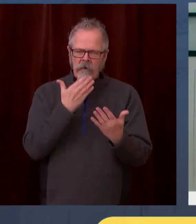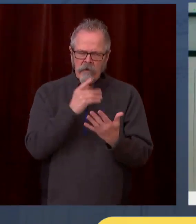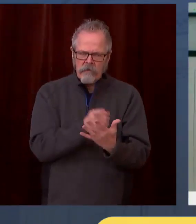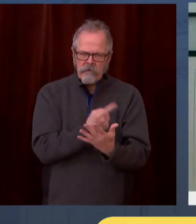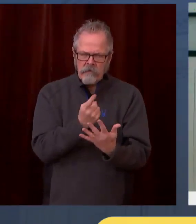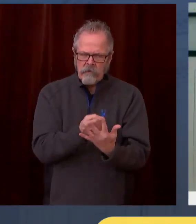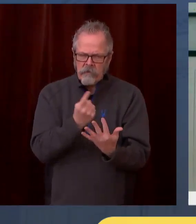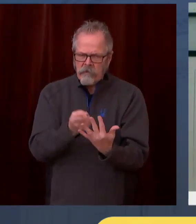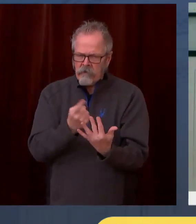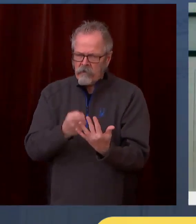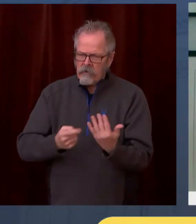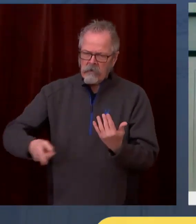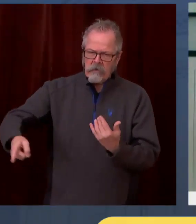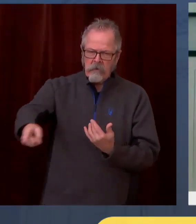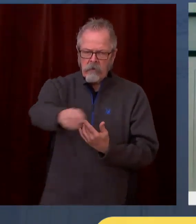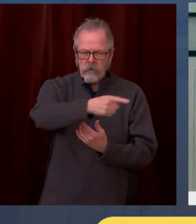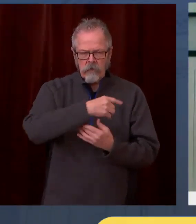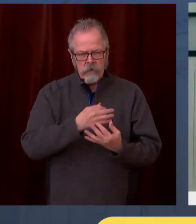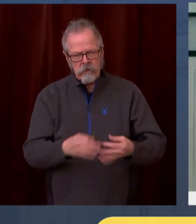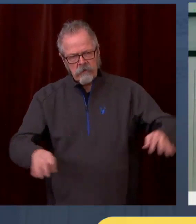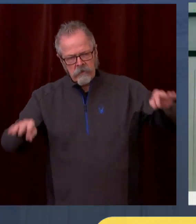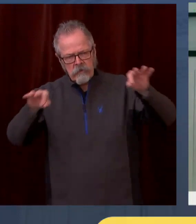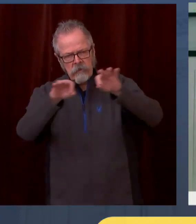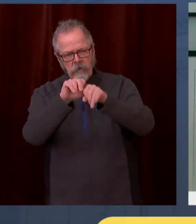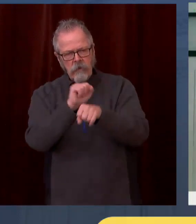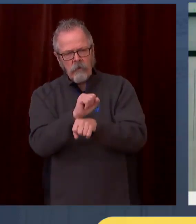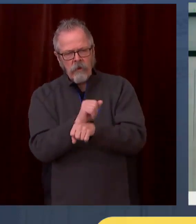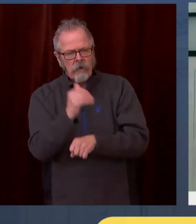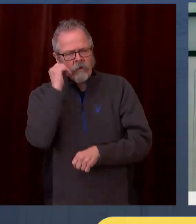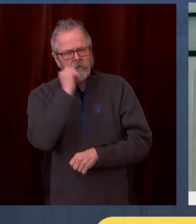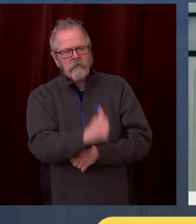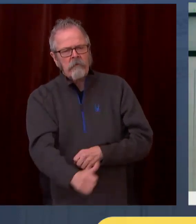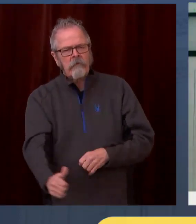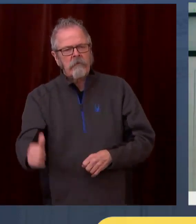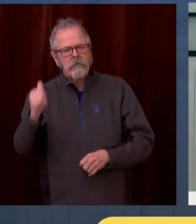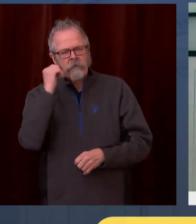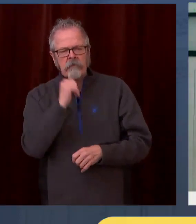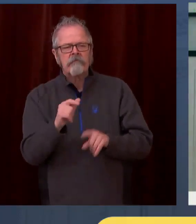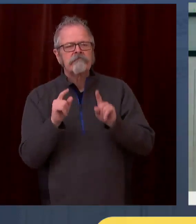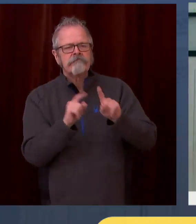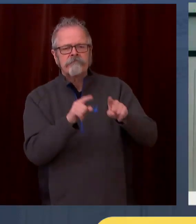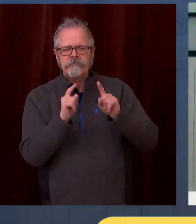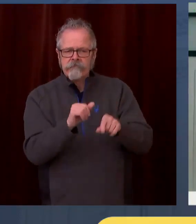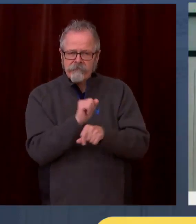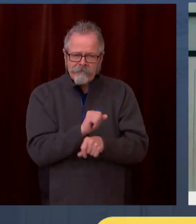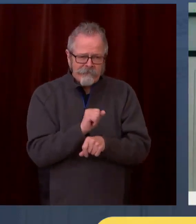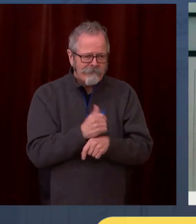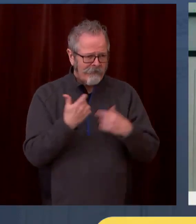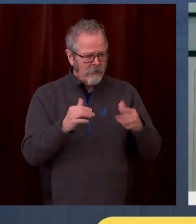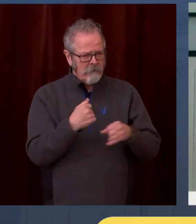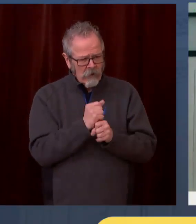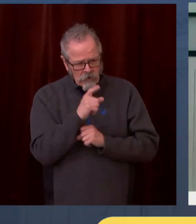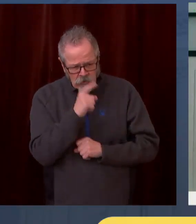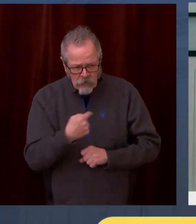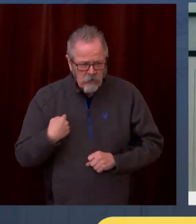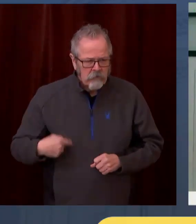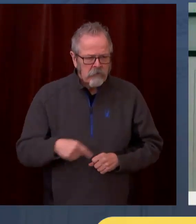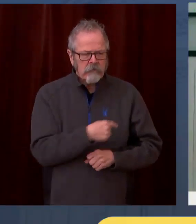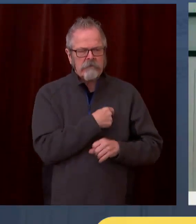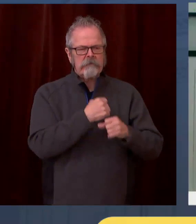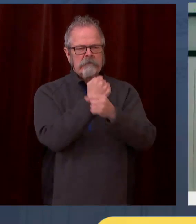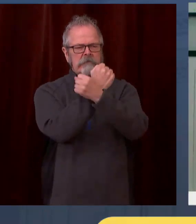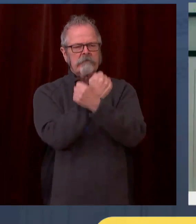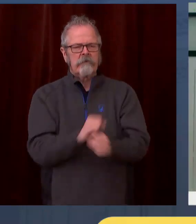working to keep Washingtonians safe. And I just really want to echo the governor's comments